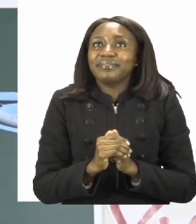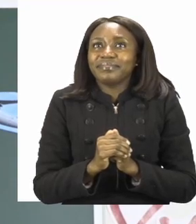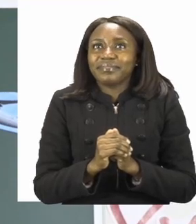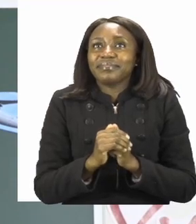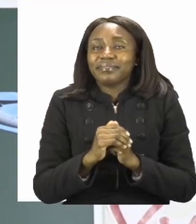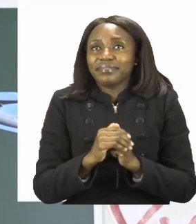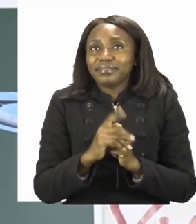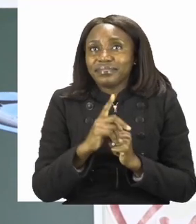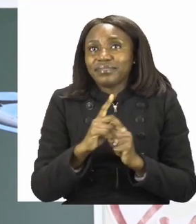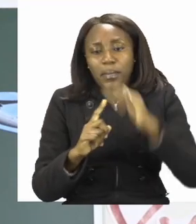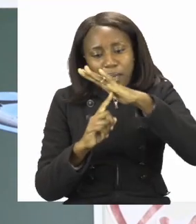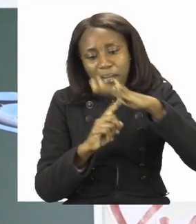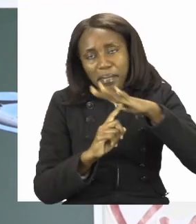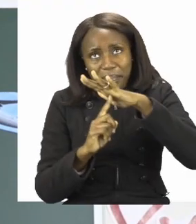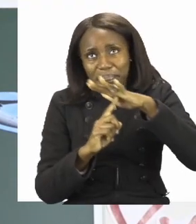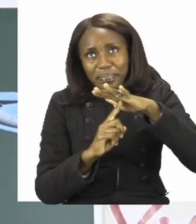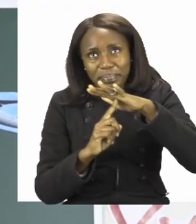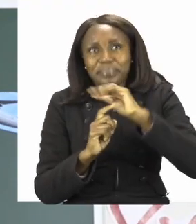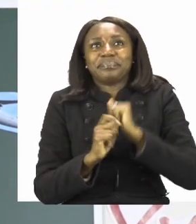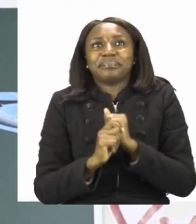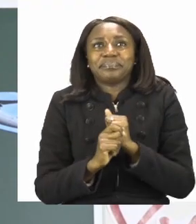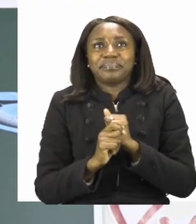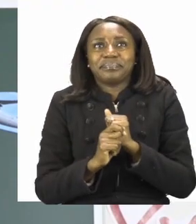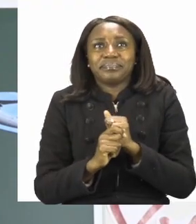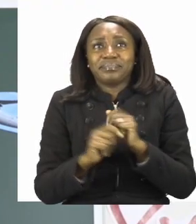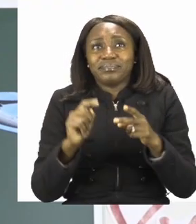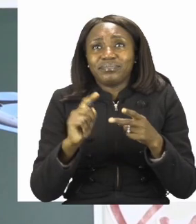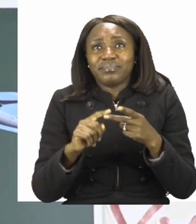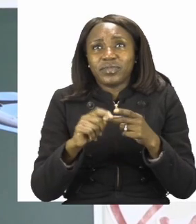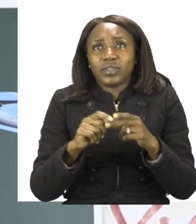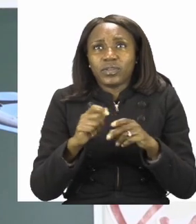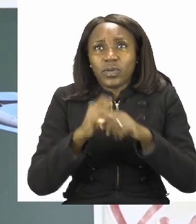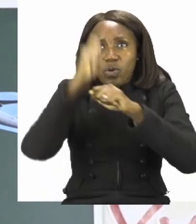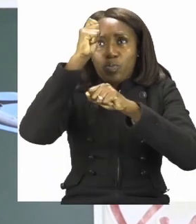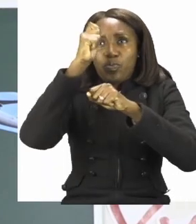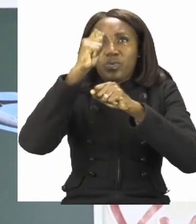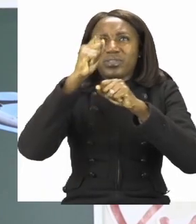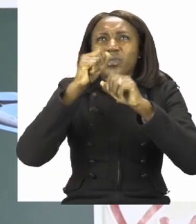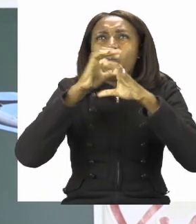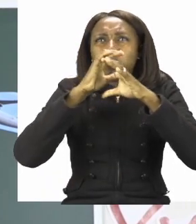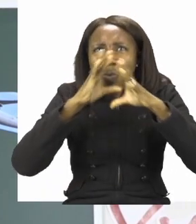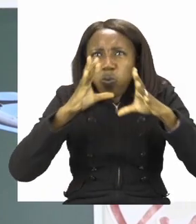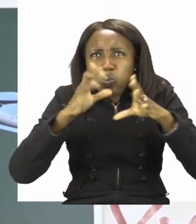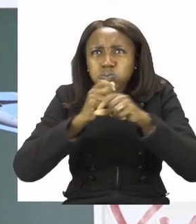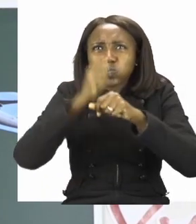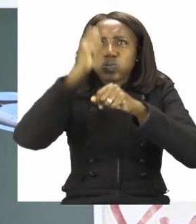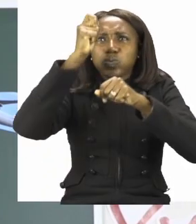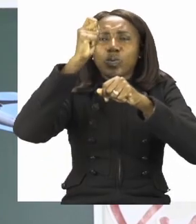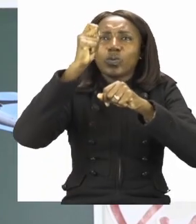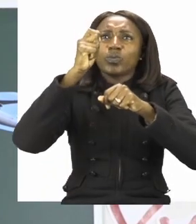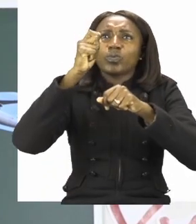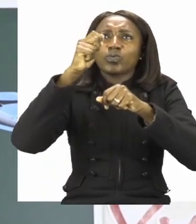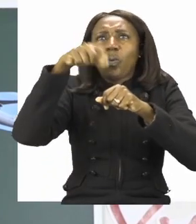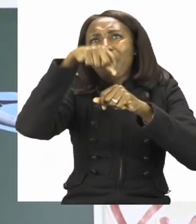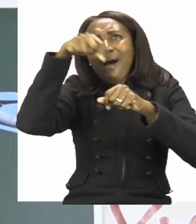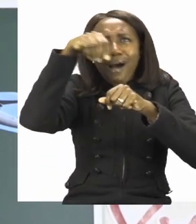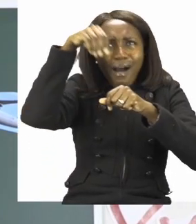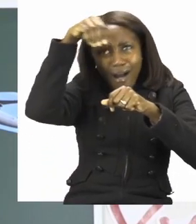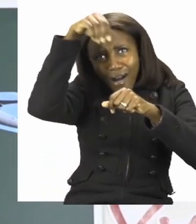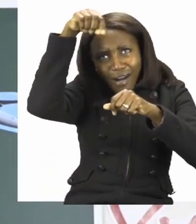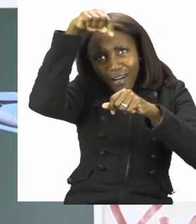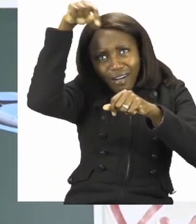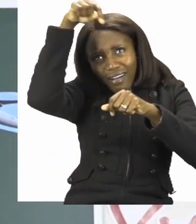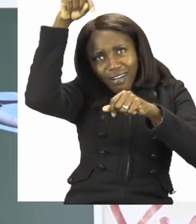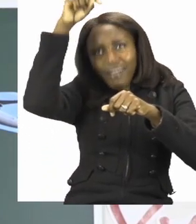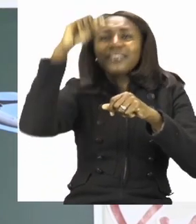it fly in the sky. And then the last thing we have is an air balloon. That one goes up, up, up in the sky,